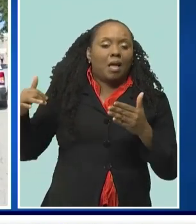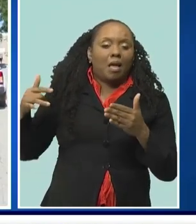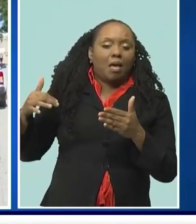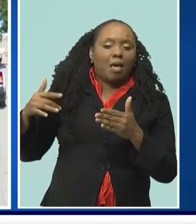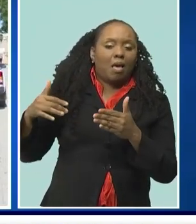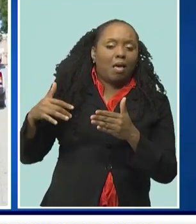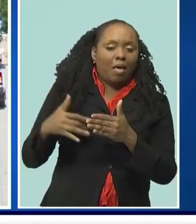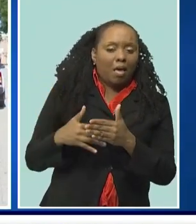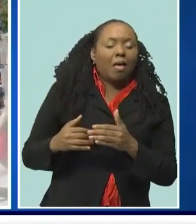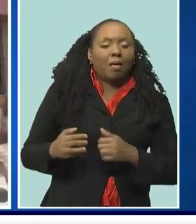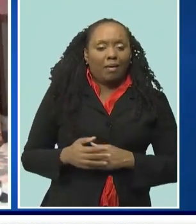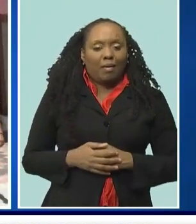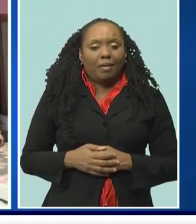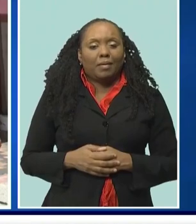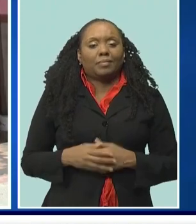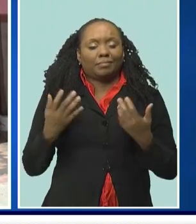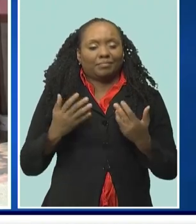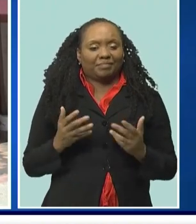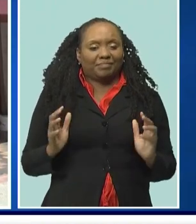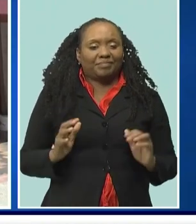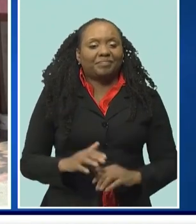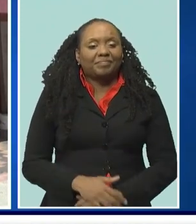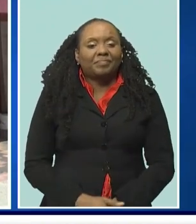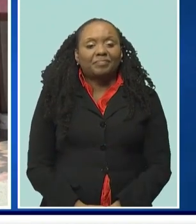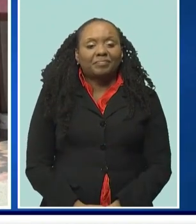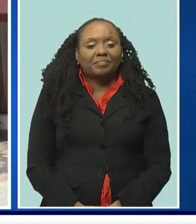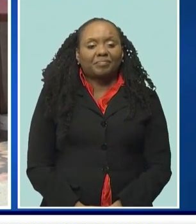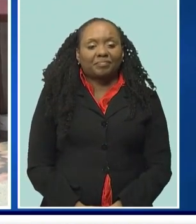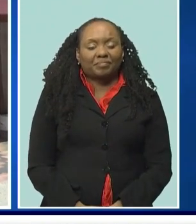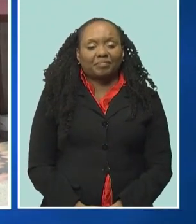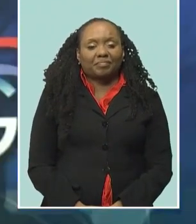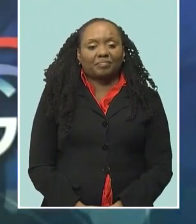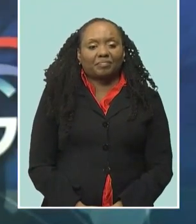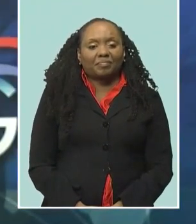climaxes. Rian Phillips, CBT News.